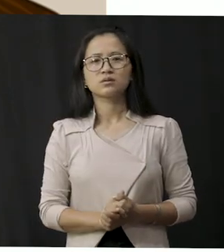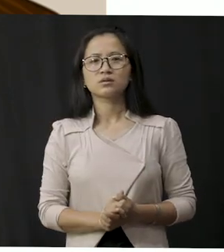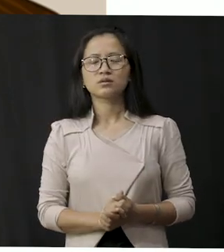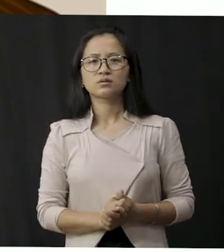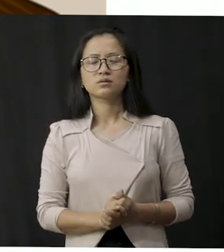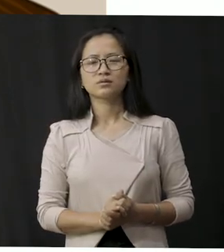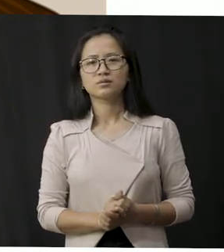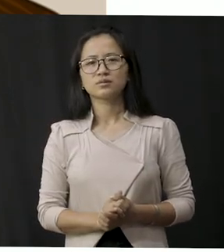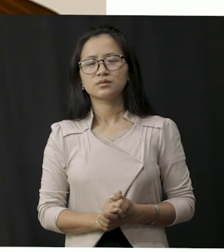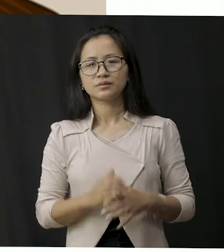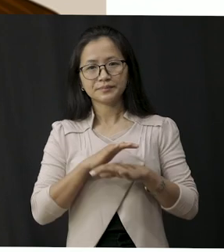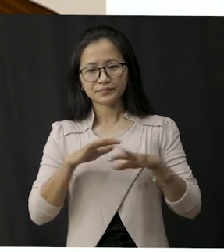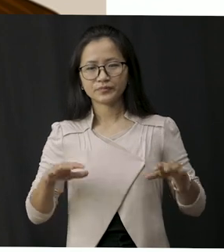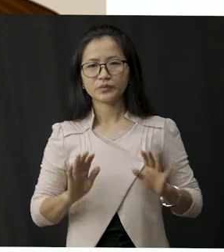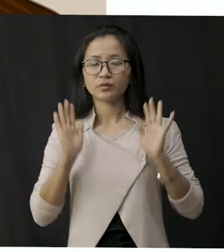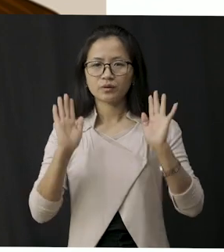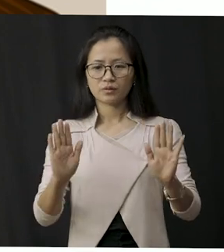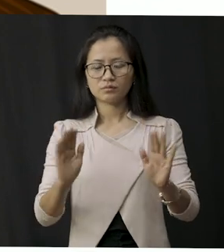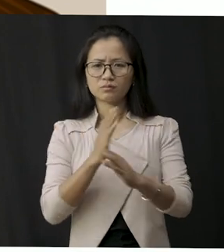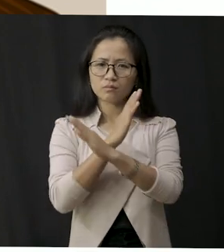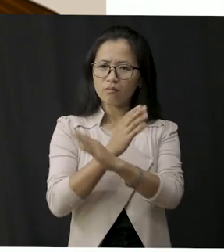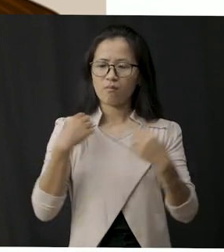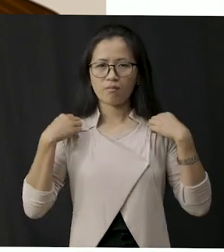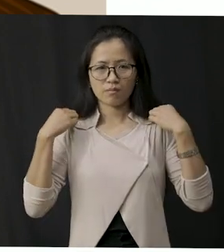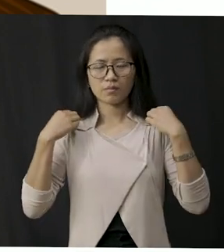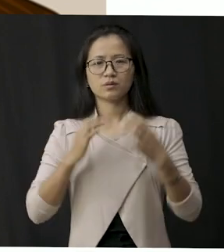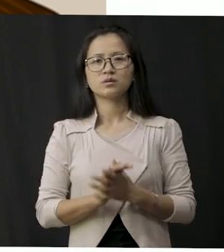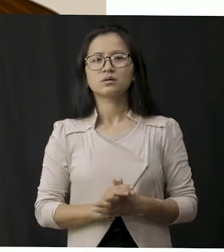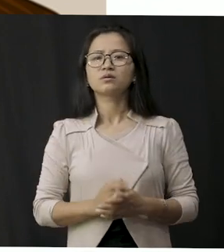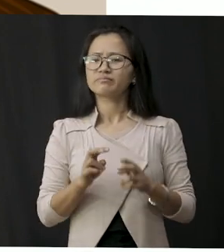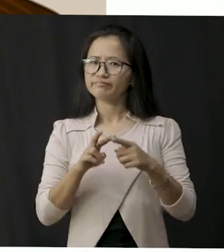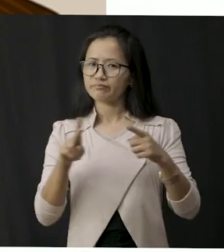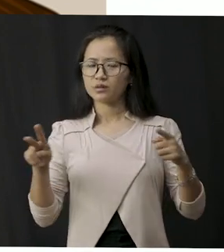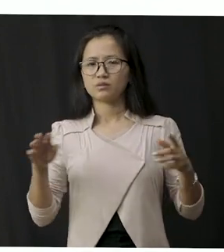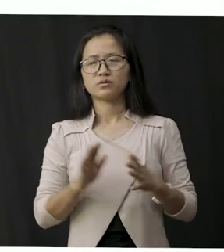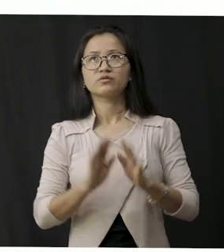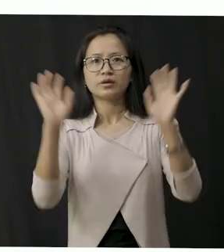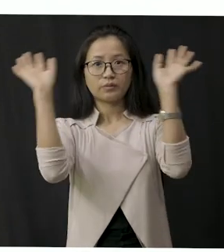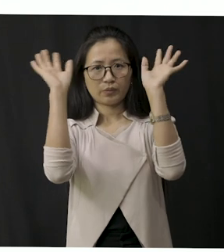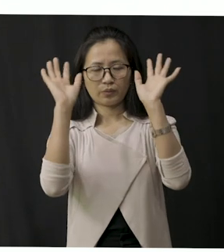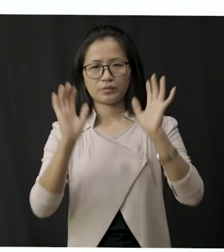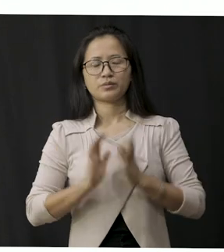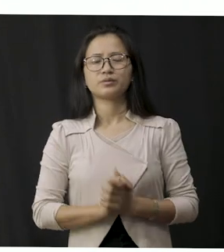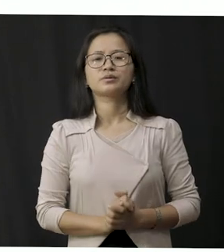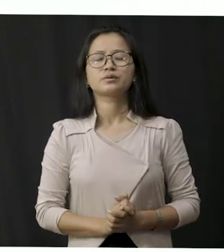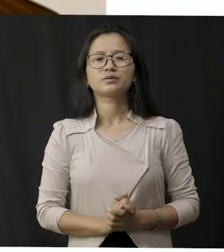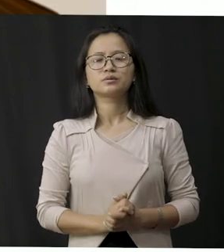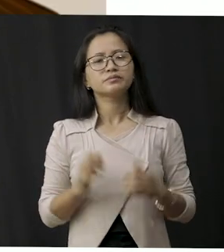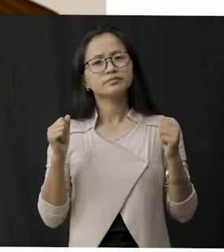students we have clothes protect us from this type of weather that is a